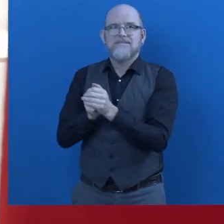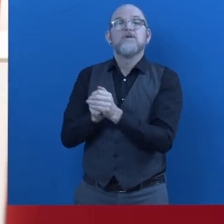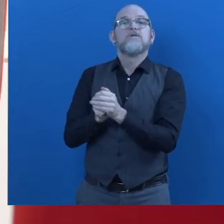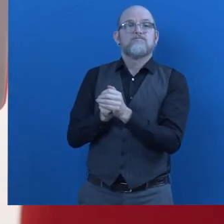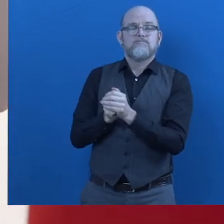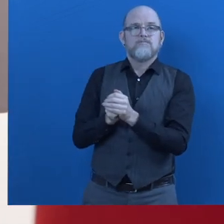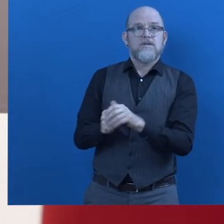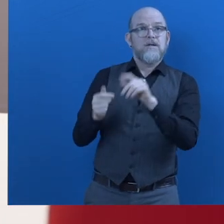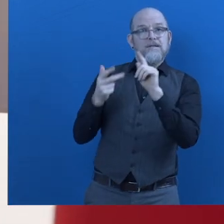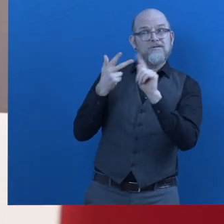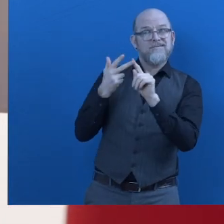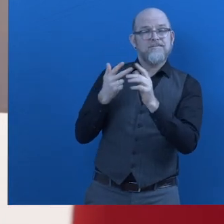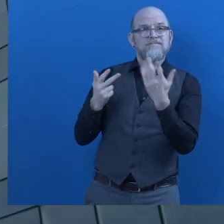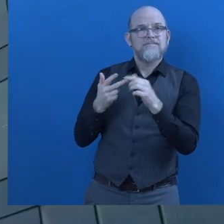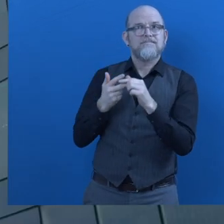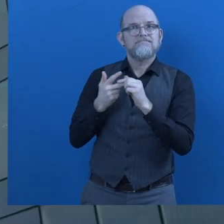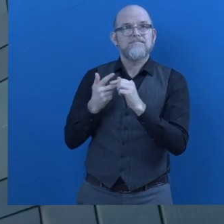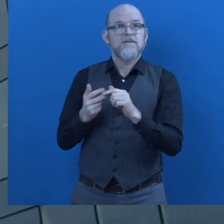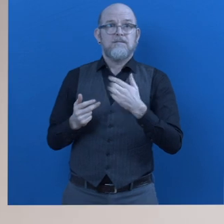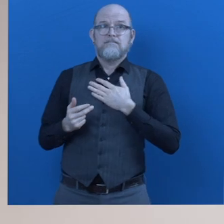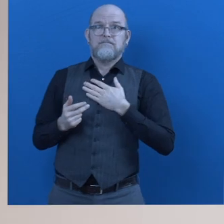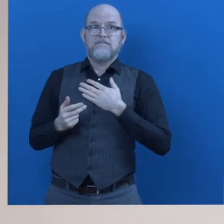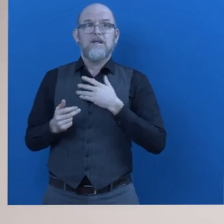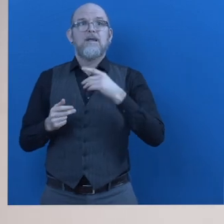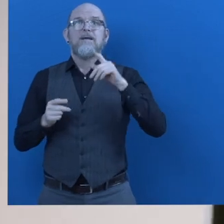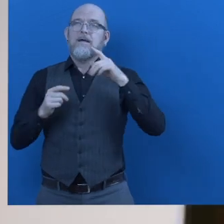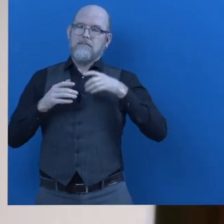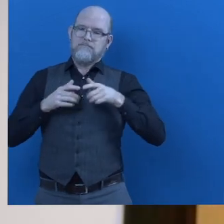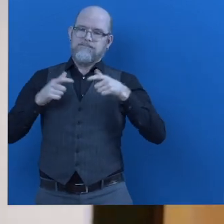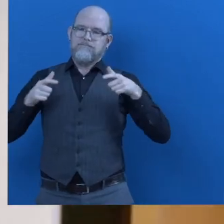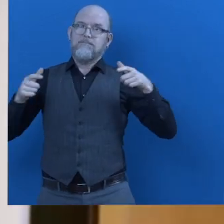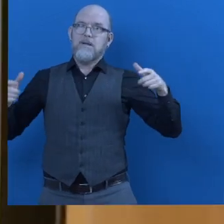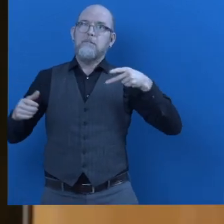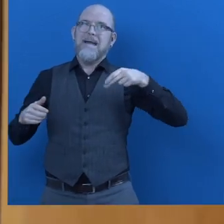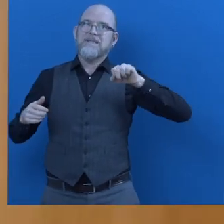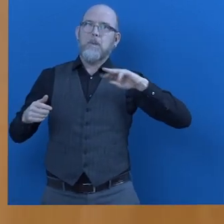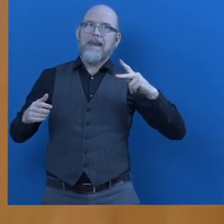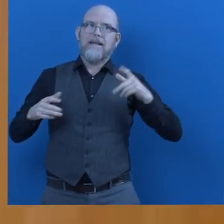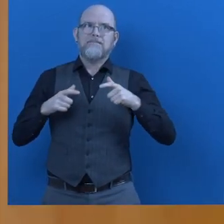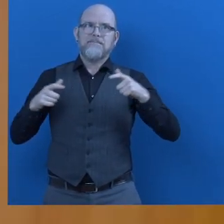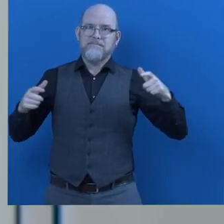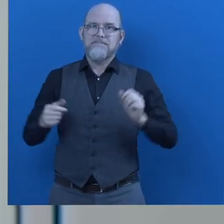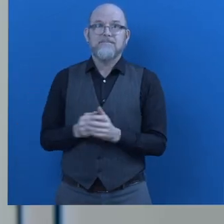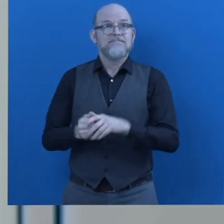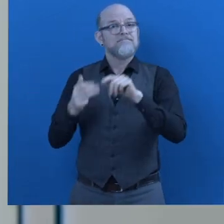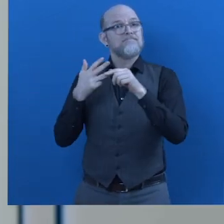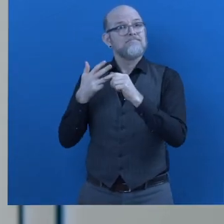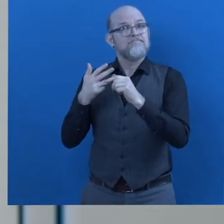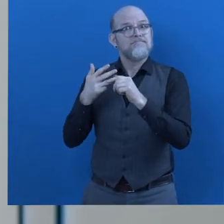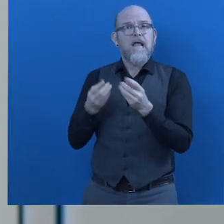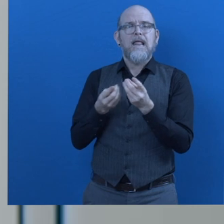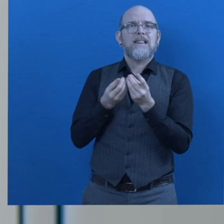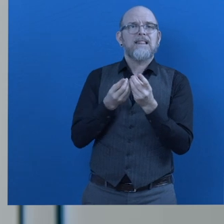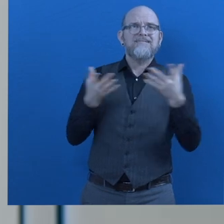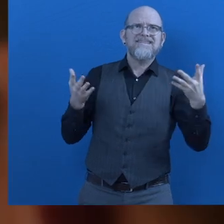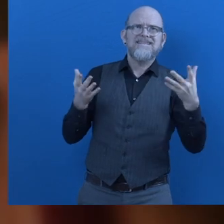Third, a further expansion. Fourth, a further diversification